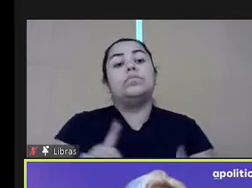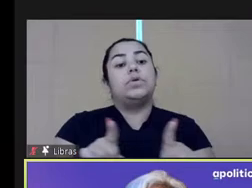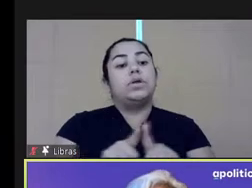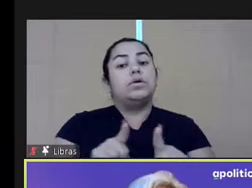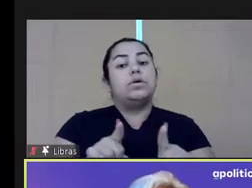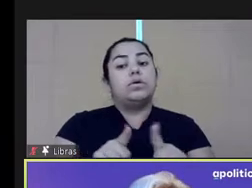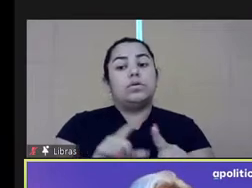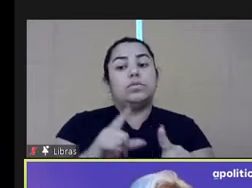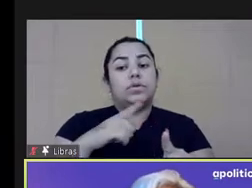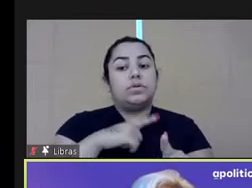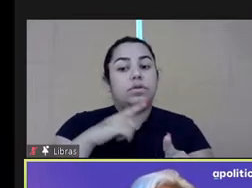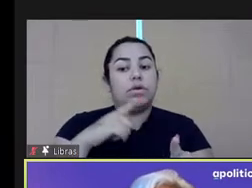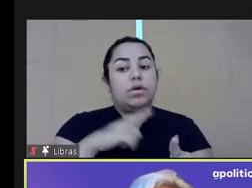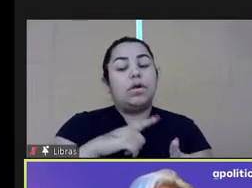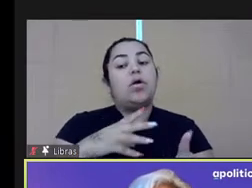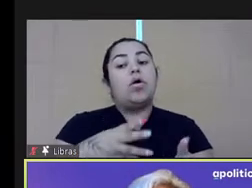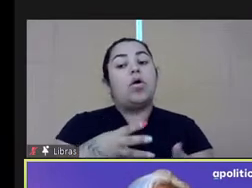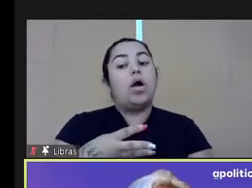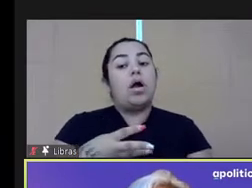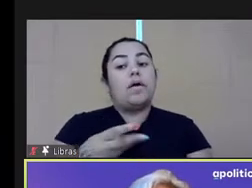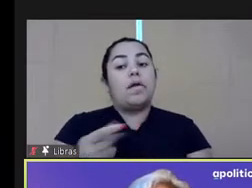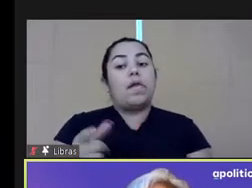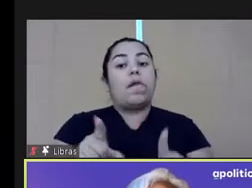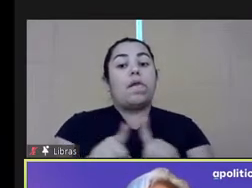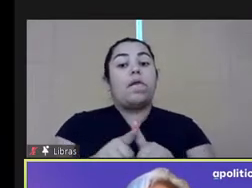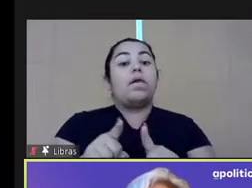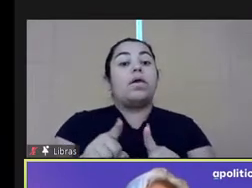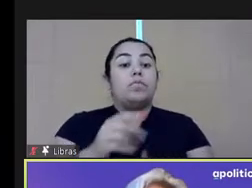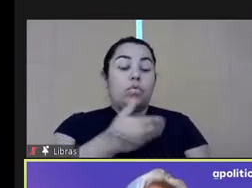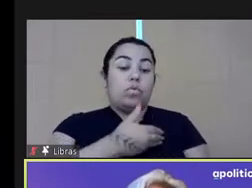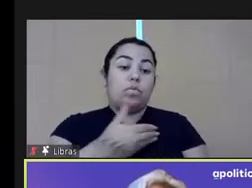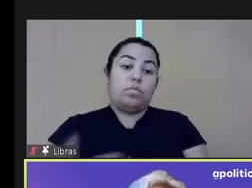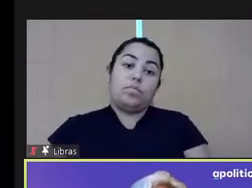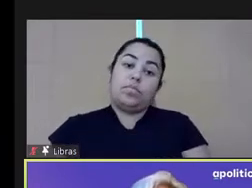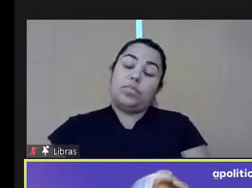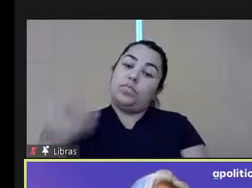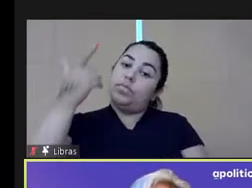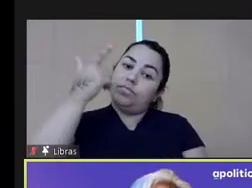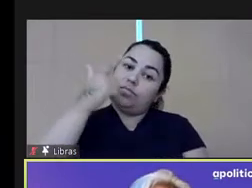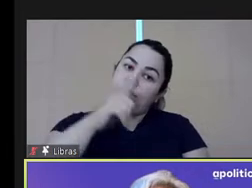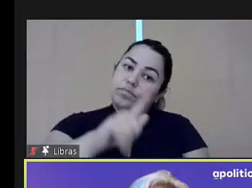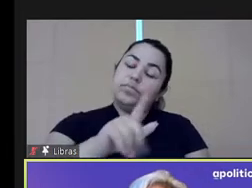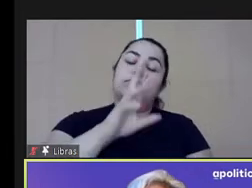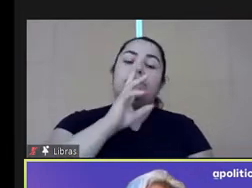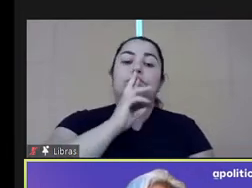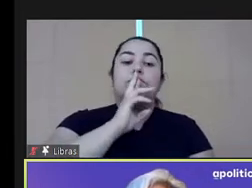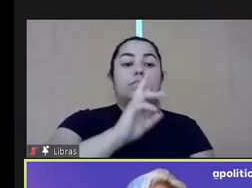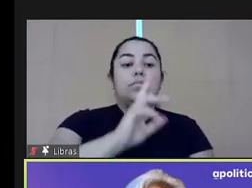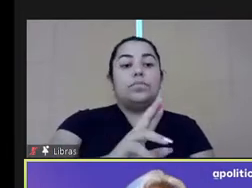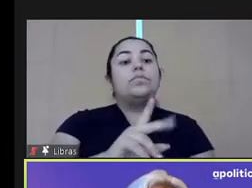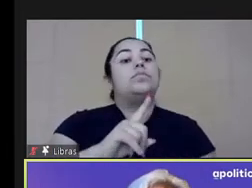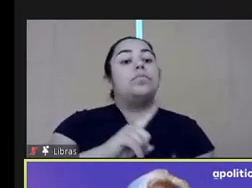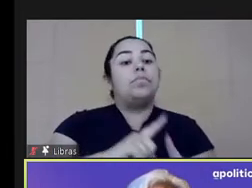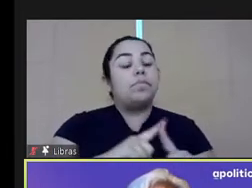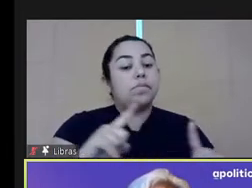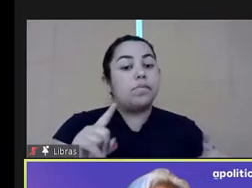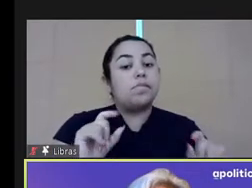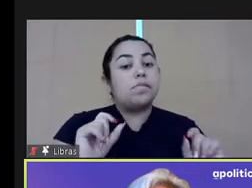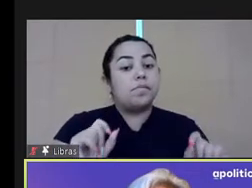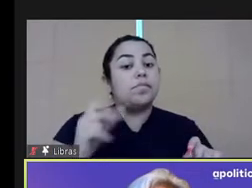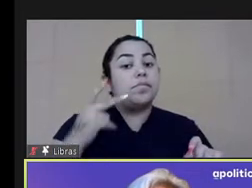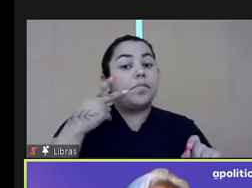a tool to hear the voices and achieve equitable outcomes for those who have historically been left out or left behind.